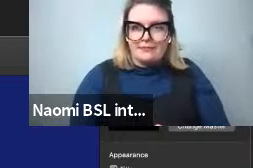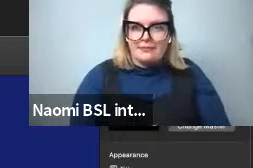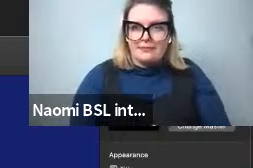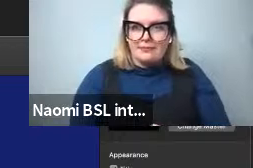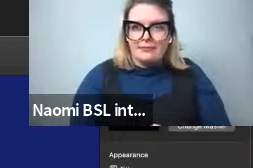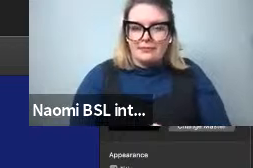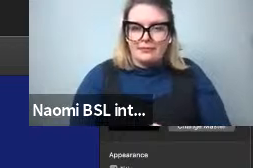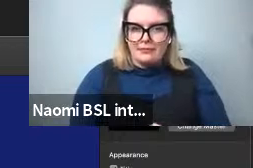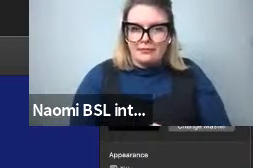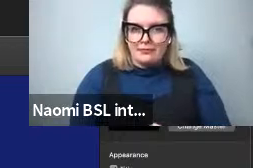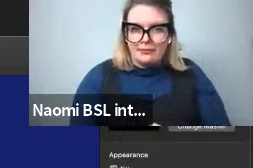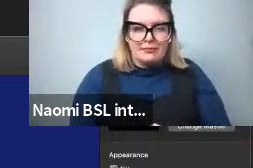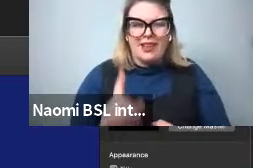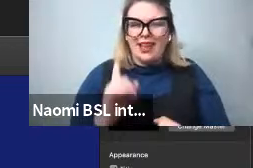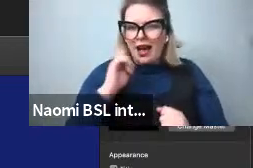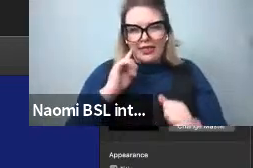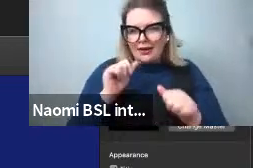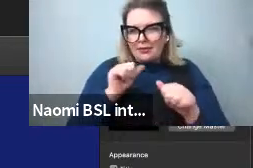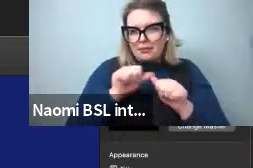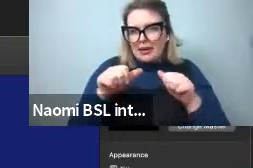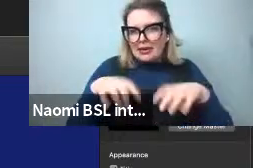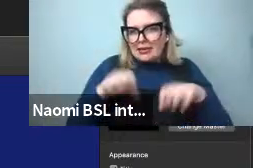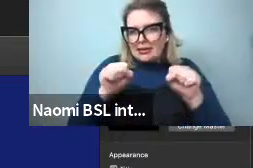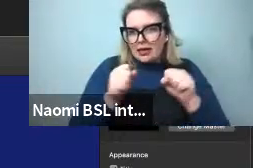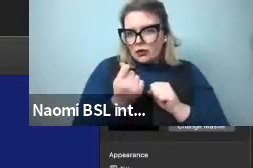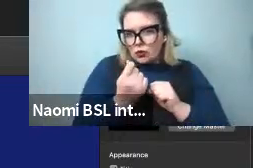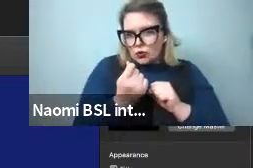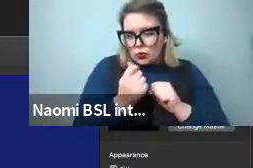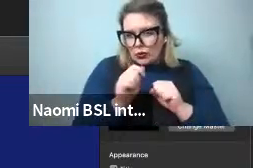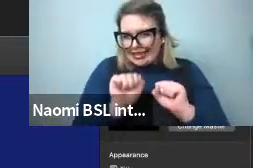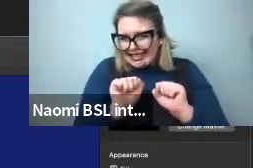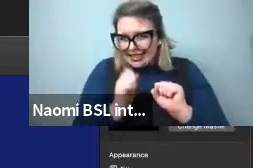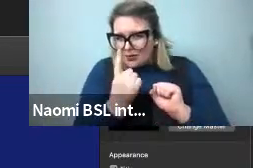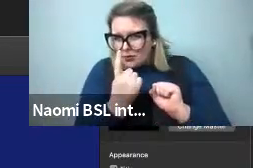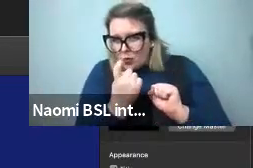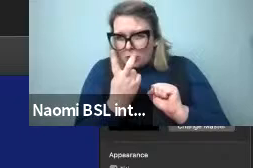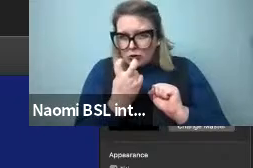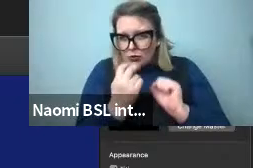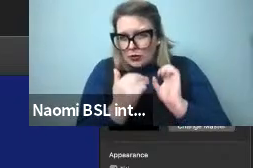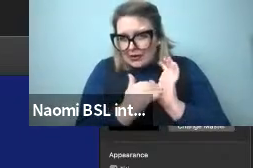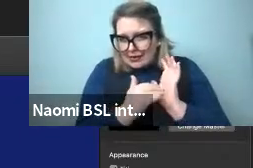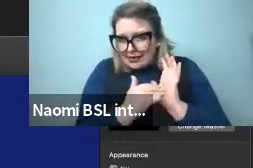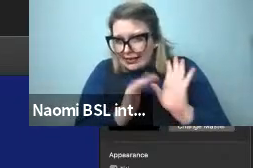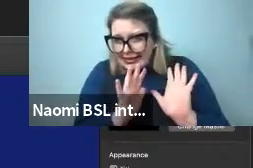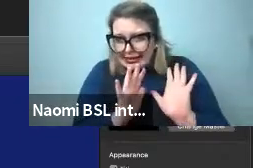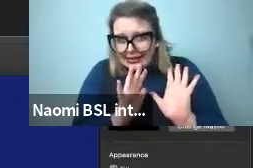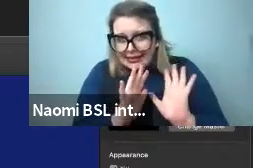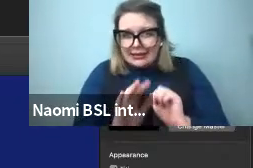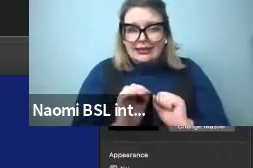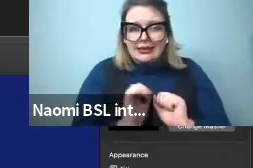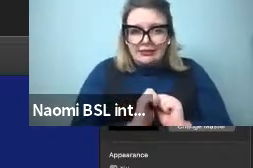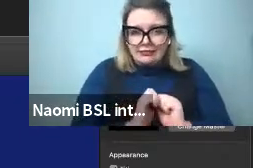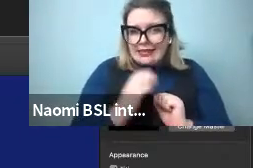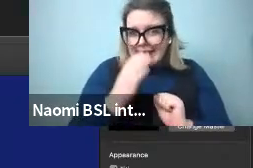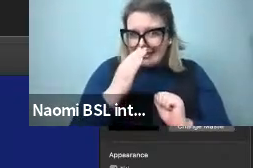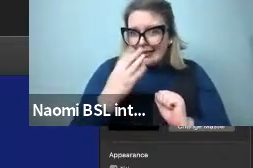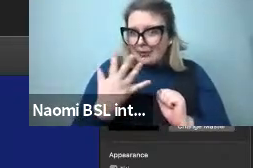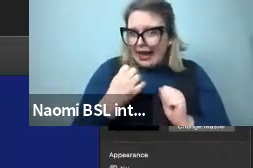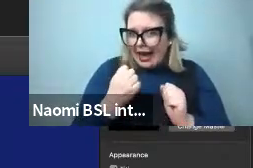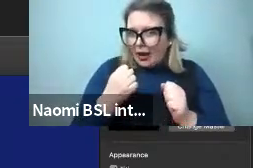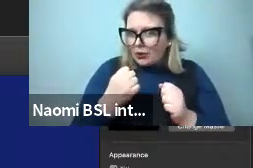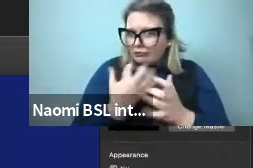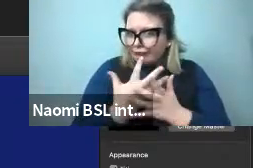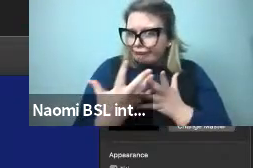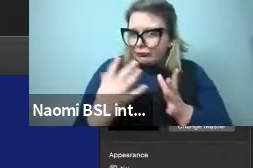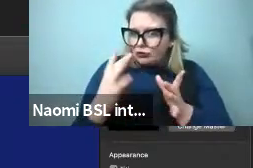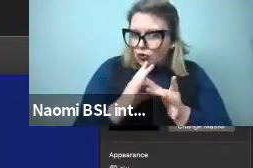the loading i might just get going here pretty soon um i'll give people a couple more minutes to join in but the numbers seem to be coming in relatively slow